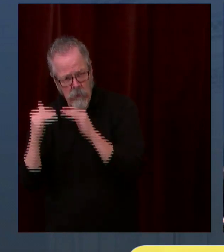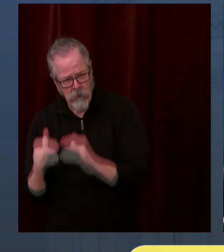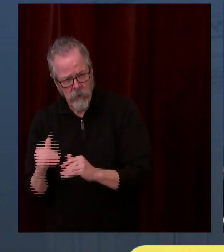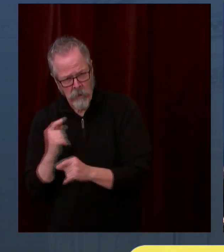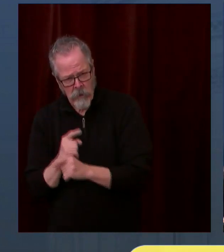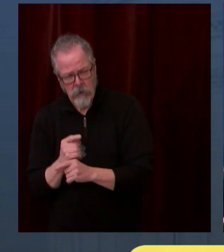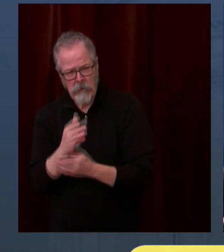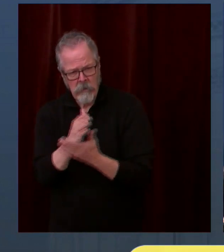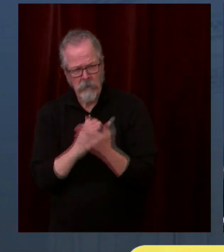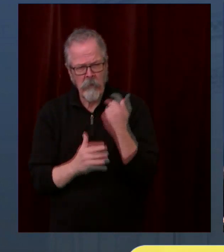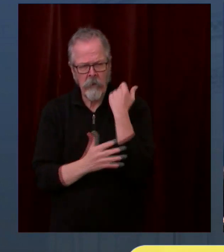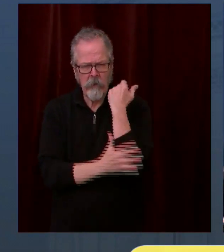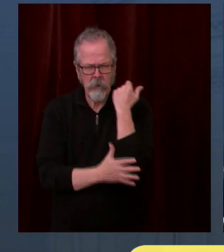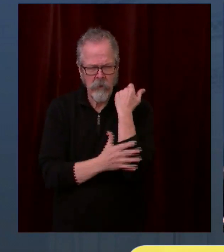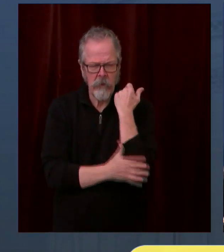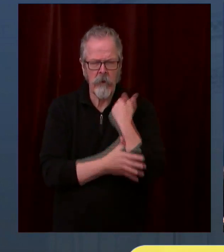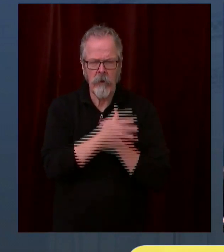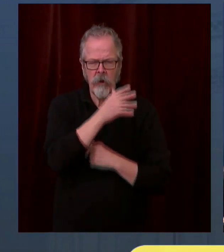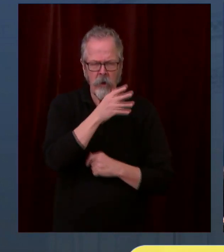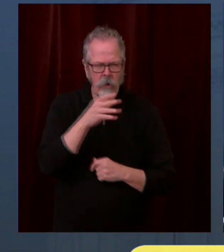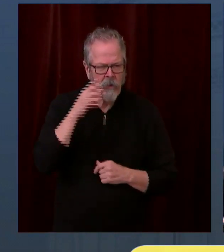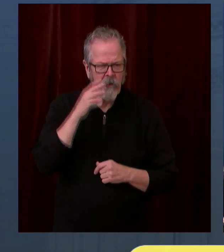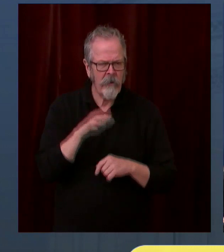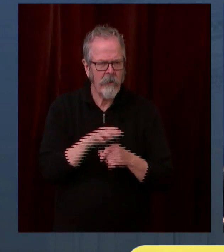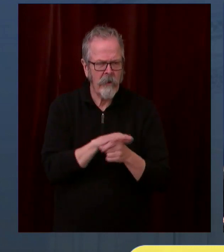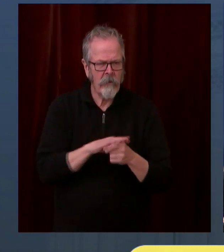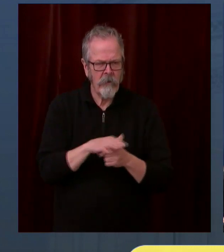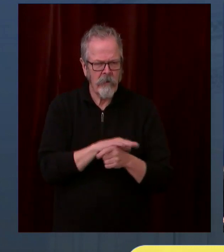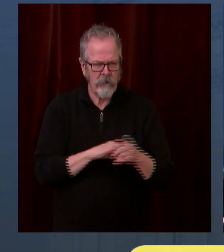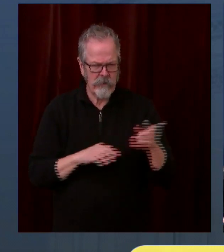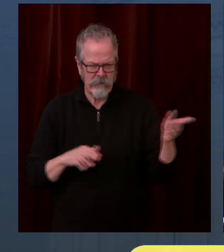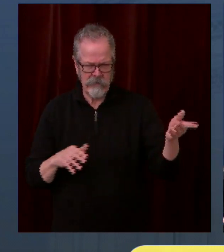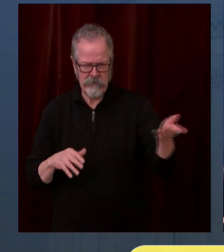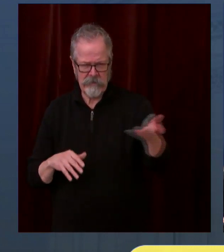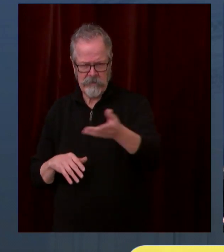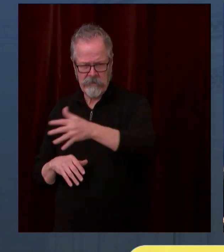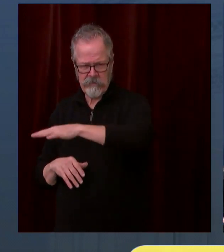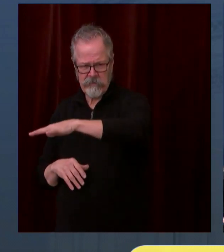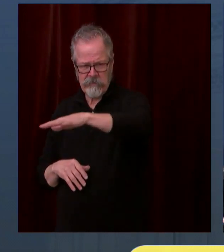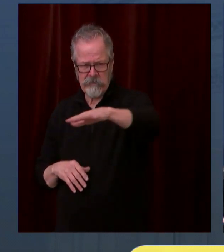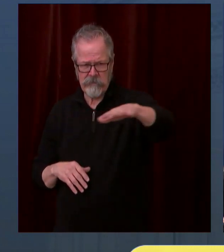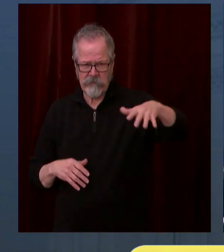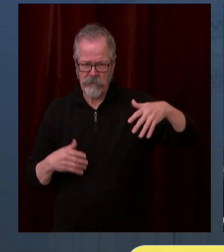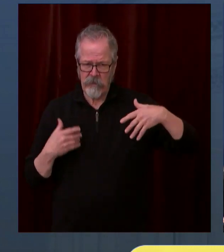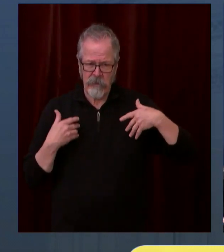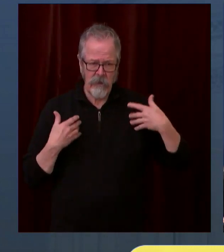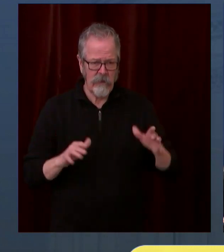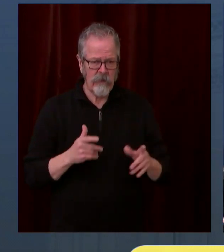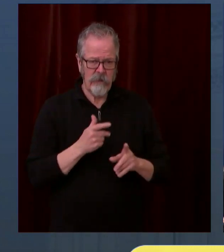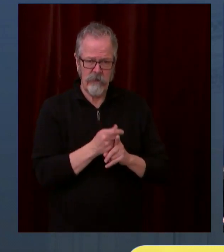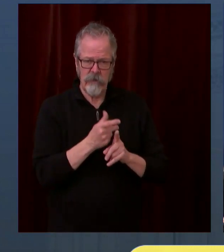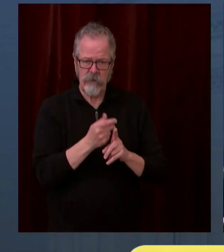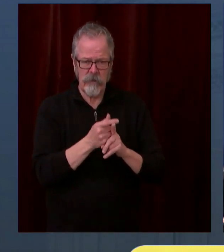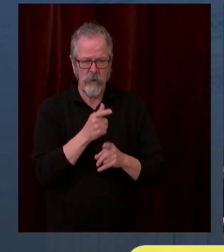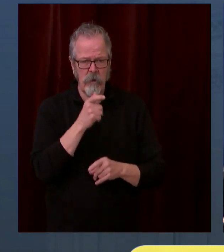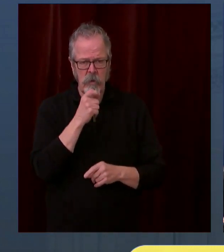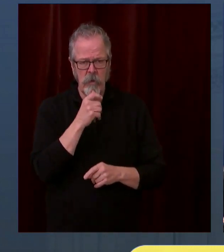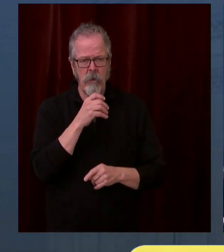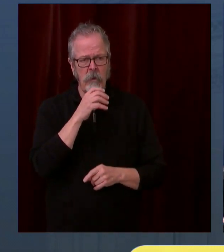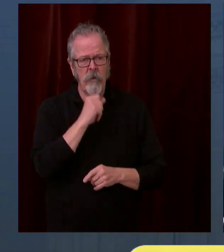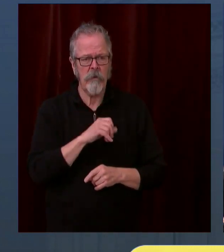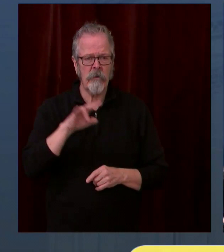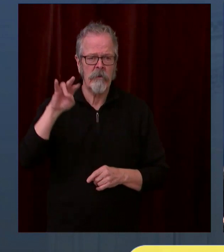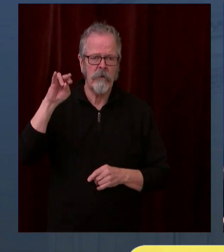are kind of just waiting? And then secondly, on these mass vaccination sites, who exactly is eligible to